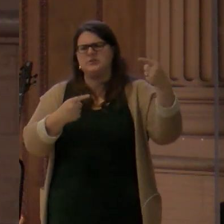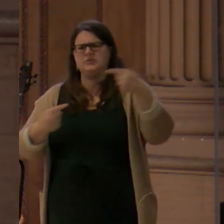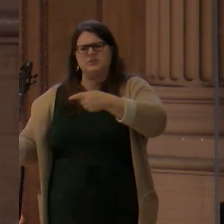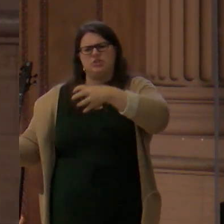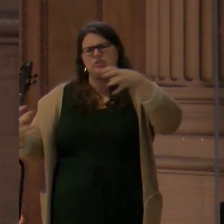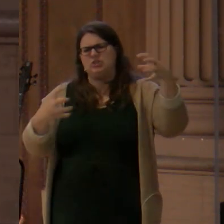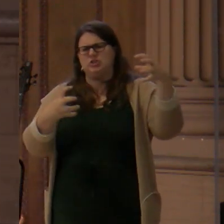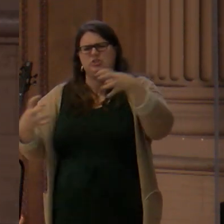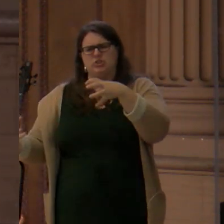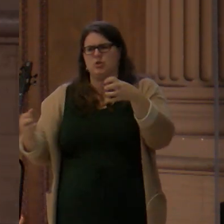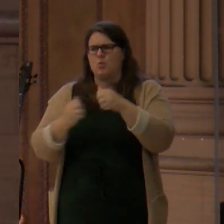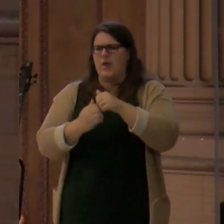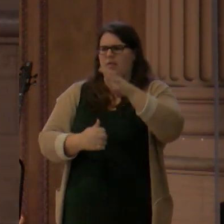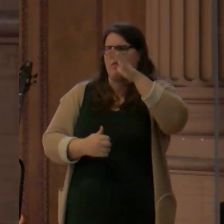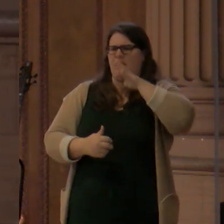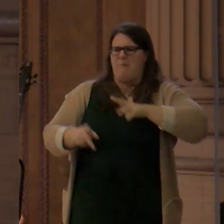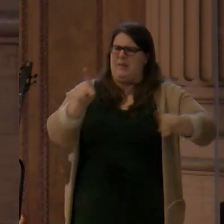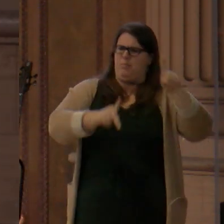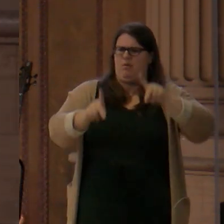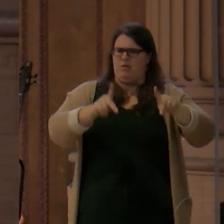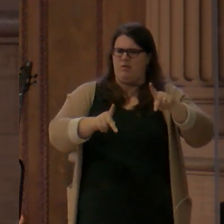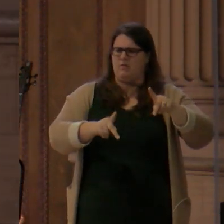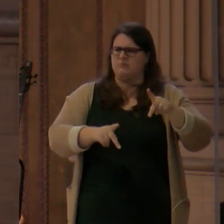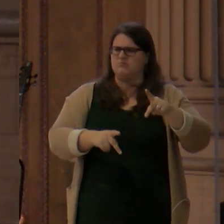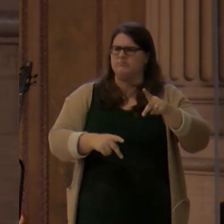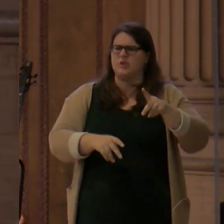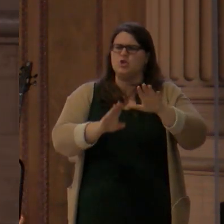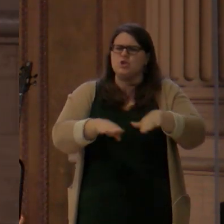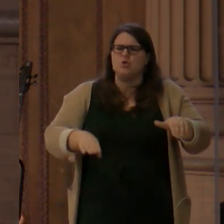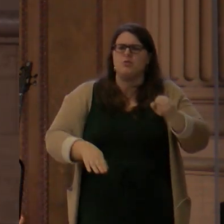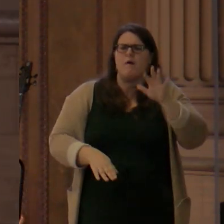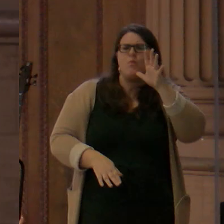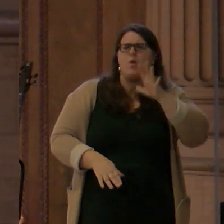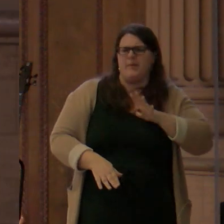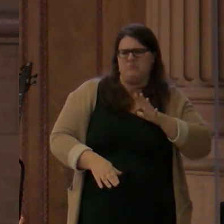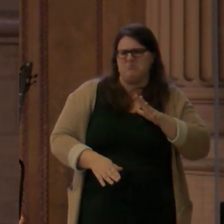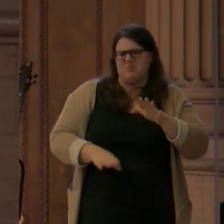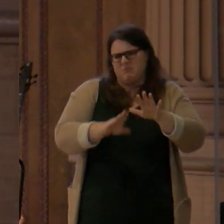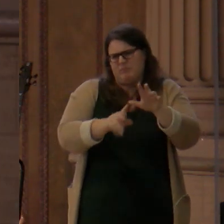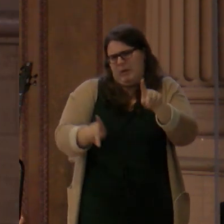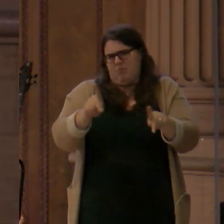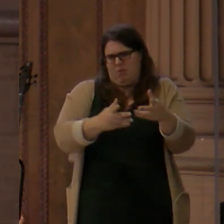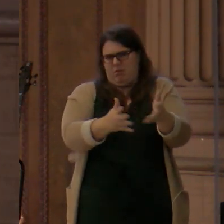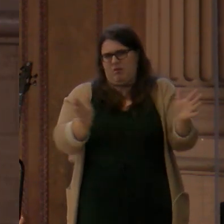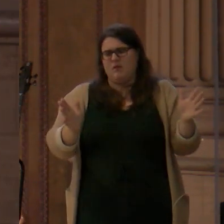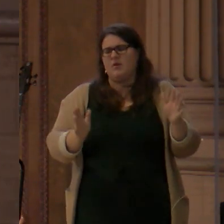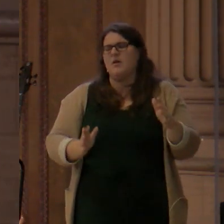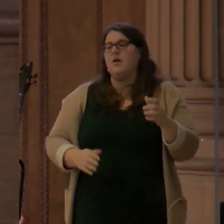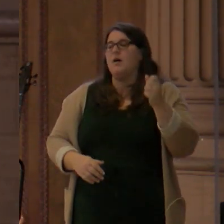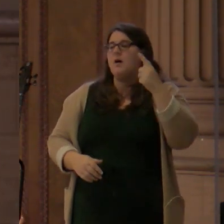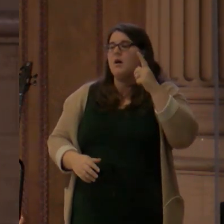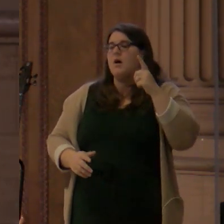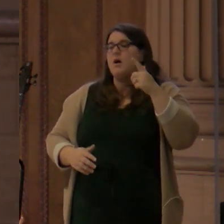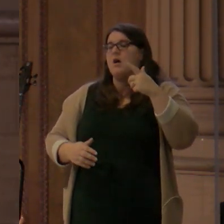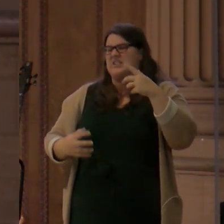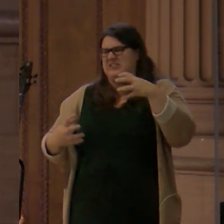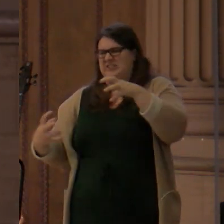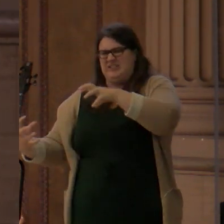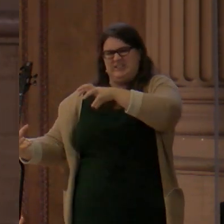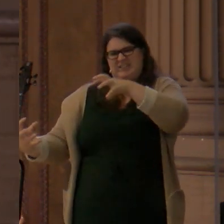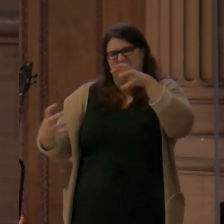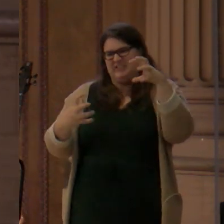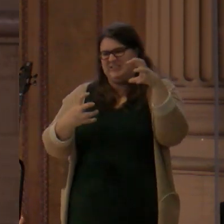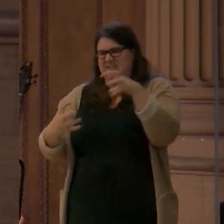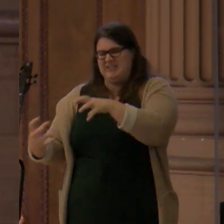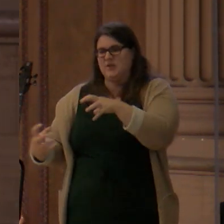amazing promise. And we shouldn't miss this, that in the midst of pronouncing curses, in the midst of pronouncing judgment,